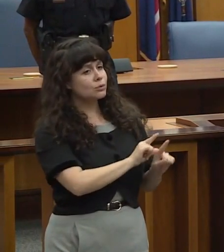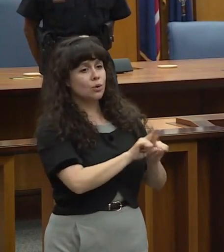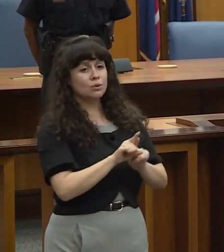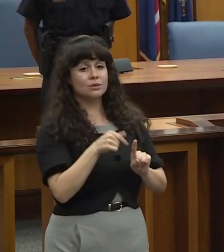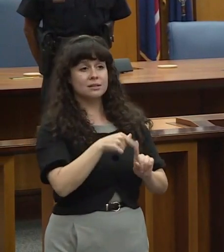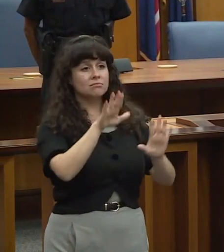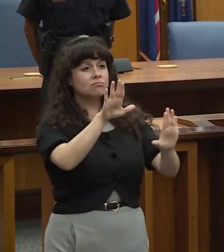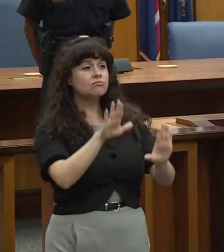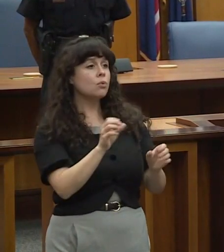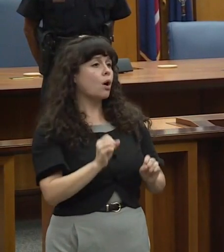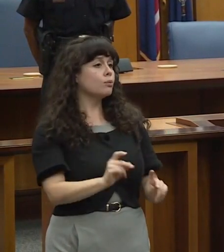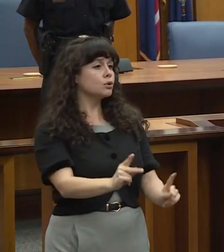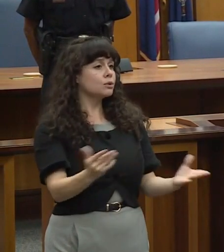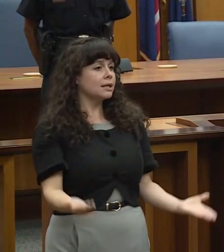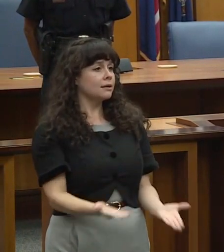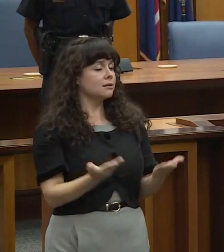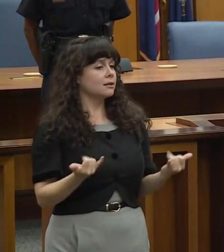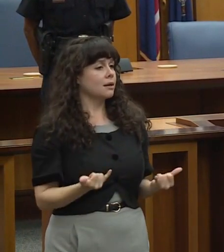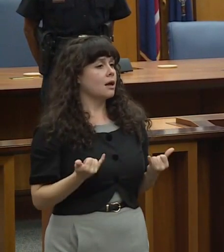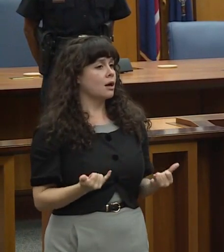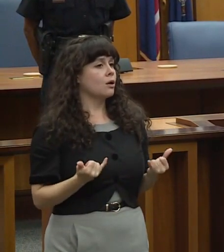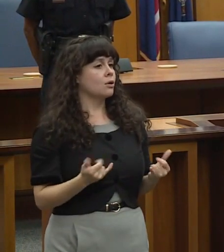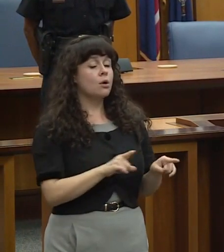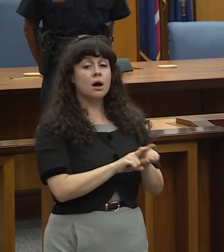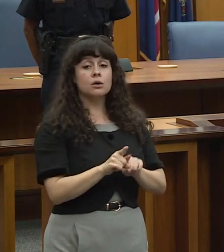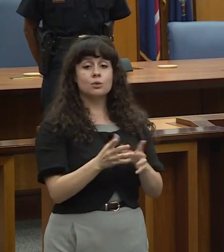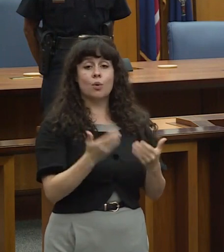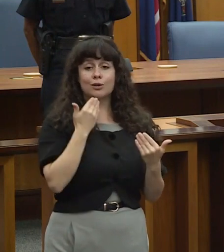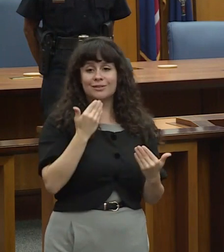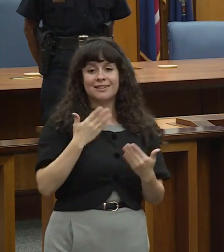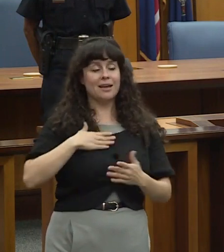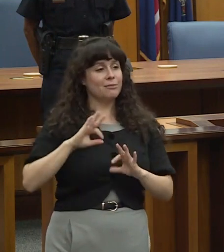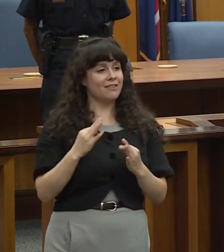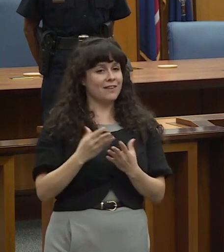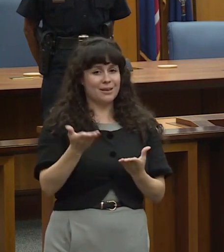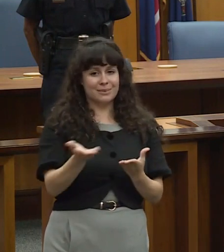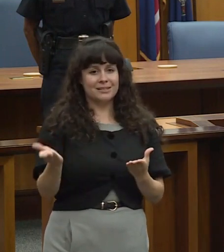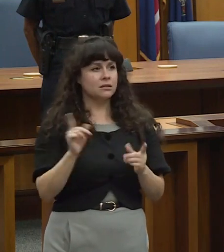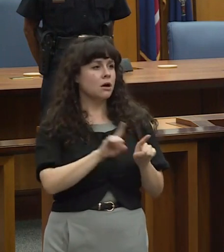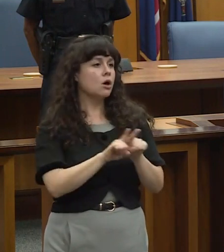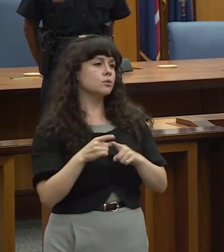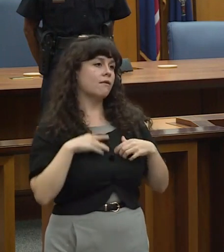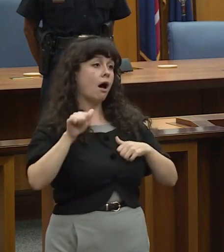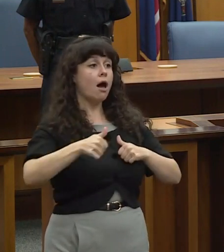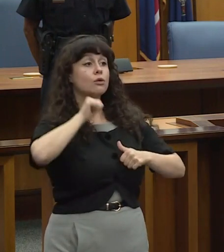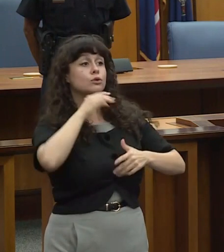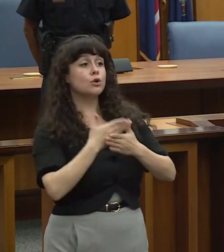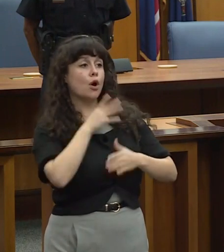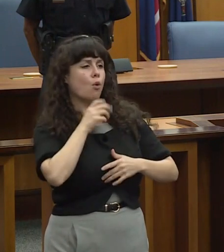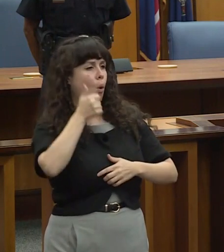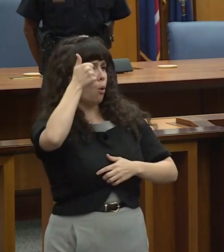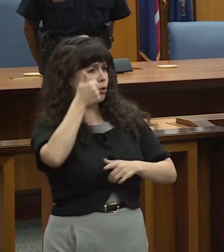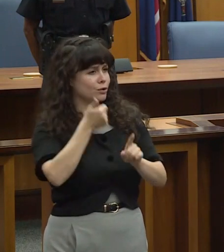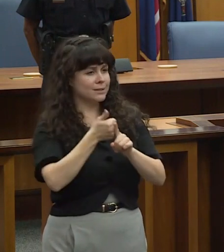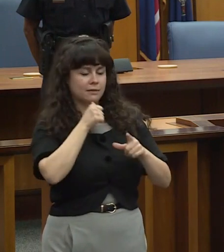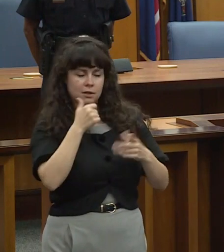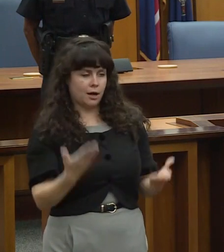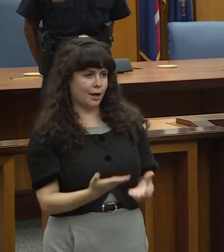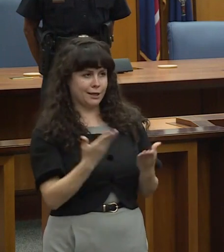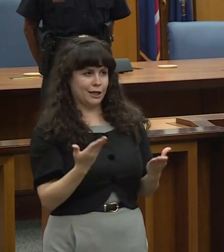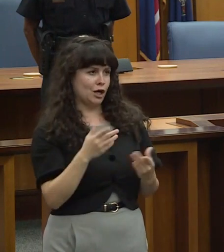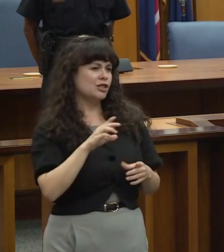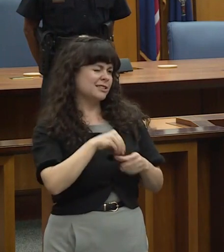before me. I also would like to thank my family. We we also have an older daughter who's not here and she is in Connecticut her name's Kenya Smith